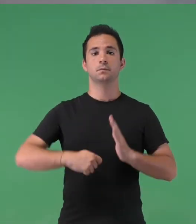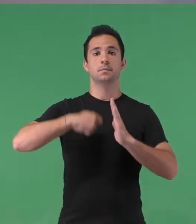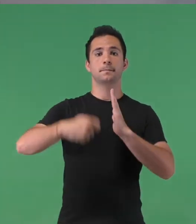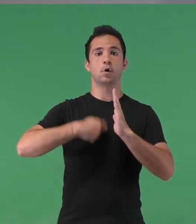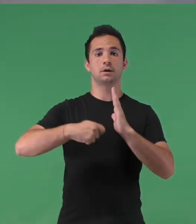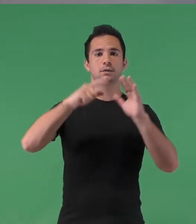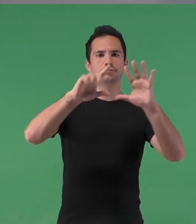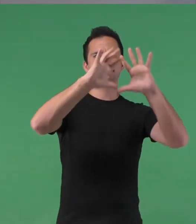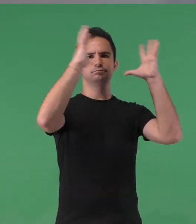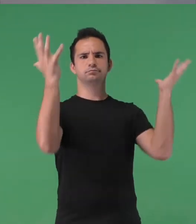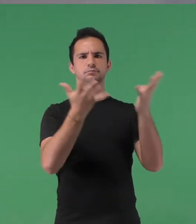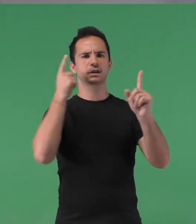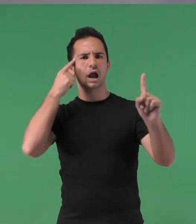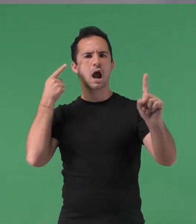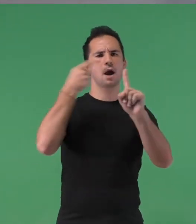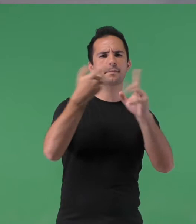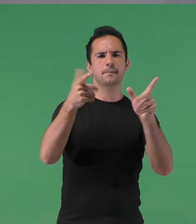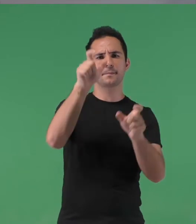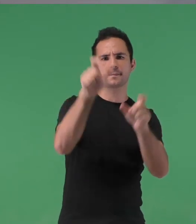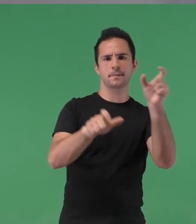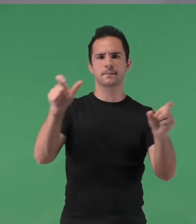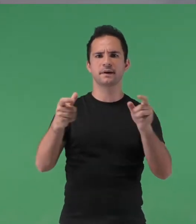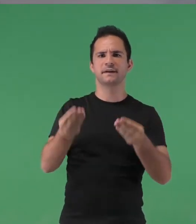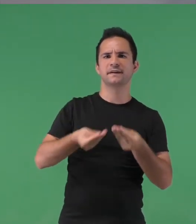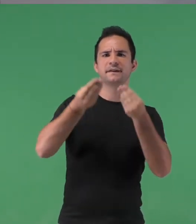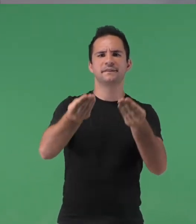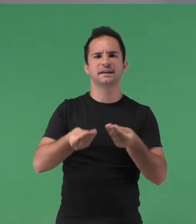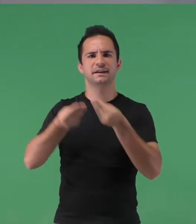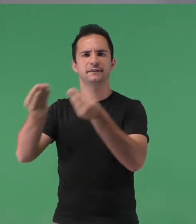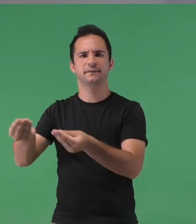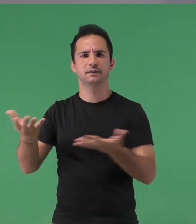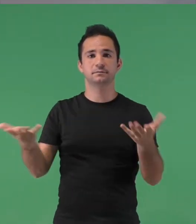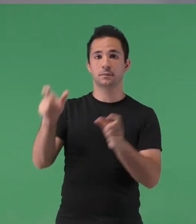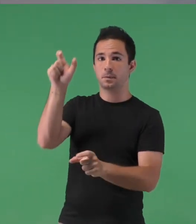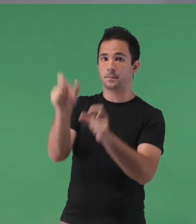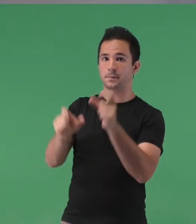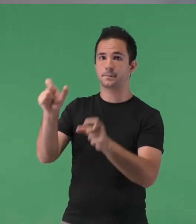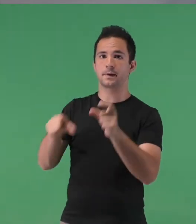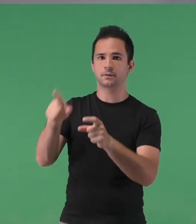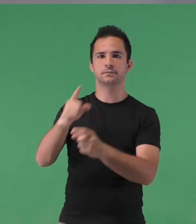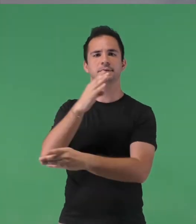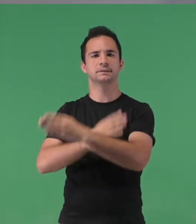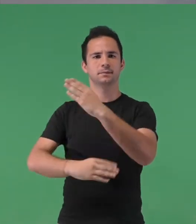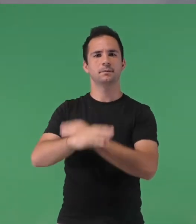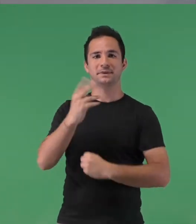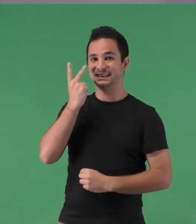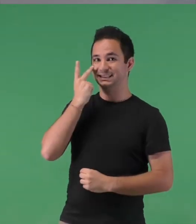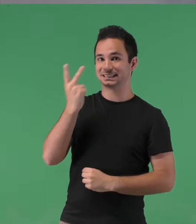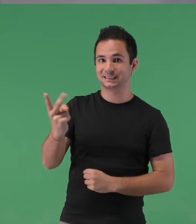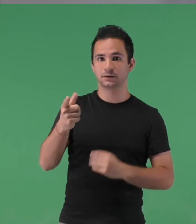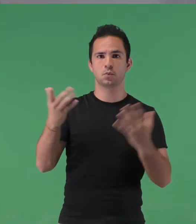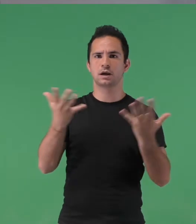All of our projects are designed for and by our beneficiaries people with visible and invisible